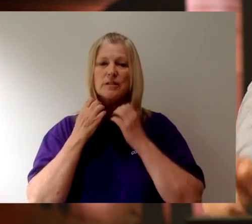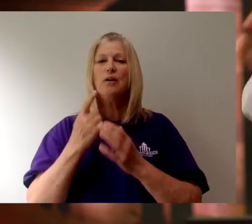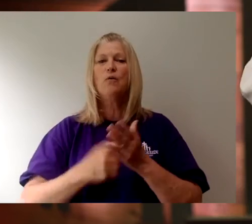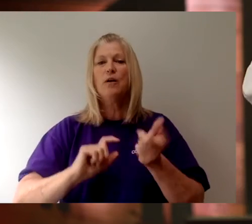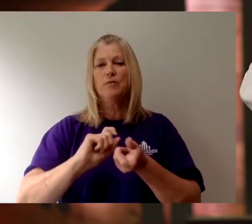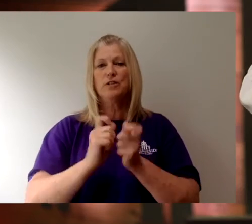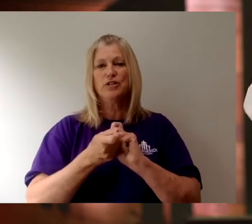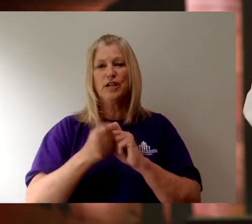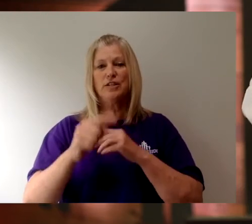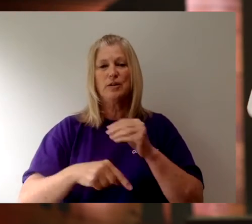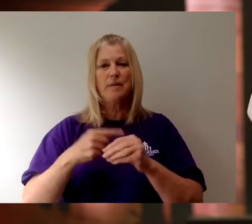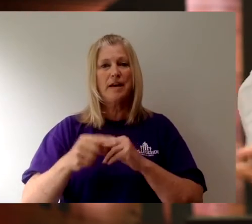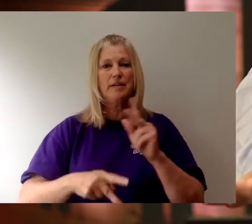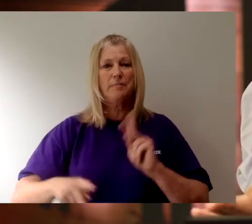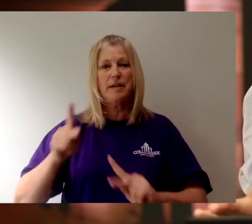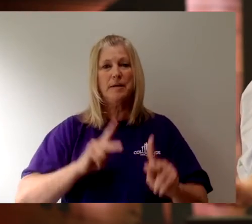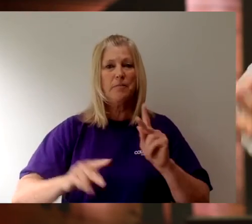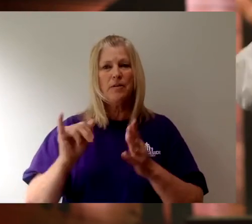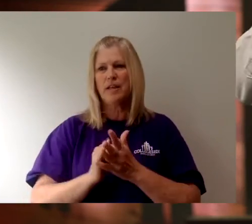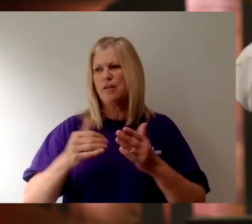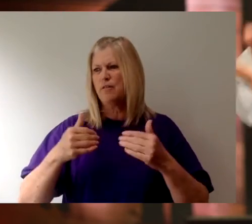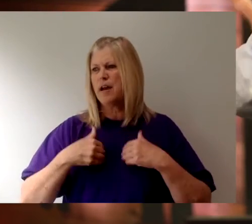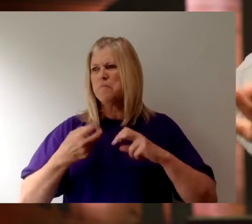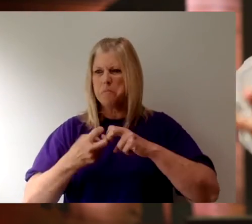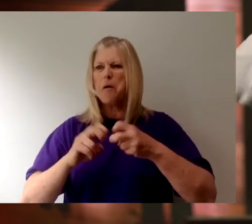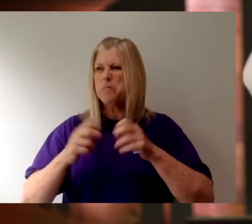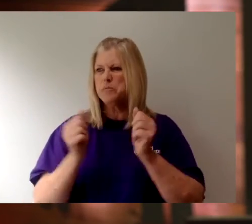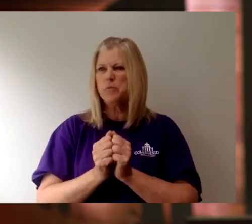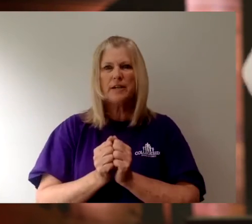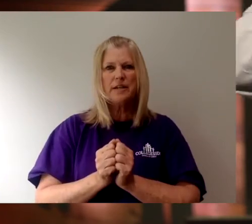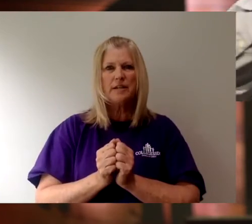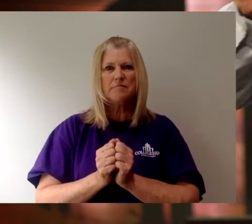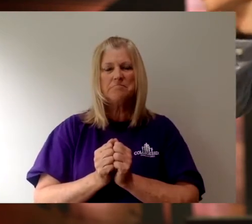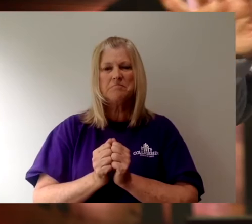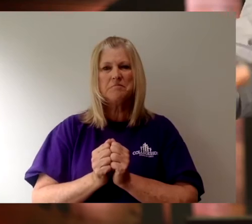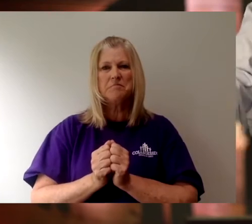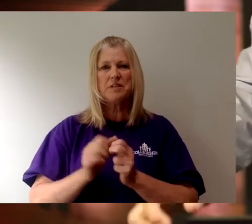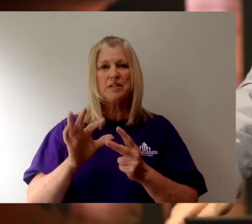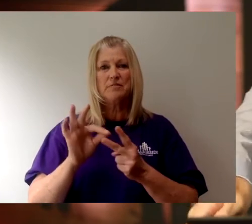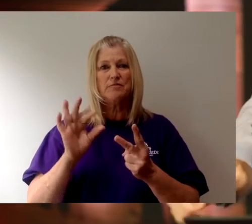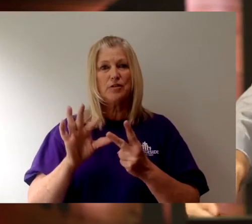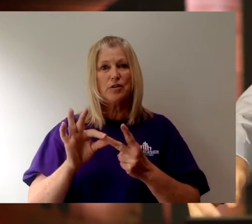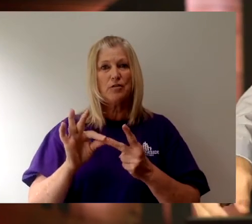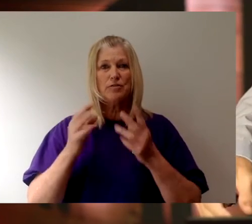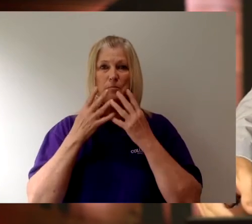What would change about the folks that sometimes you have conflict with if you saw them as chosen and precious?